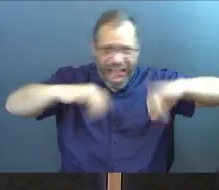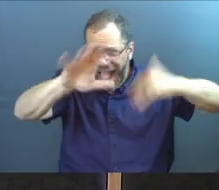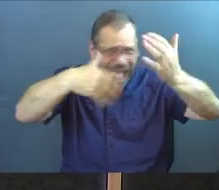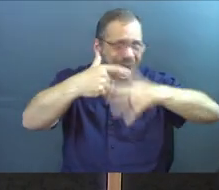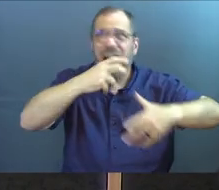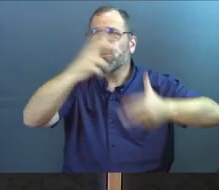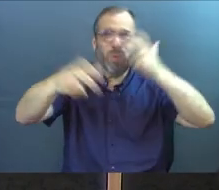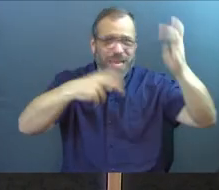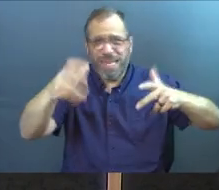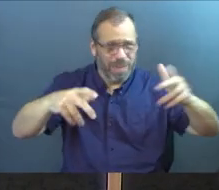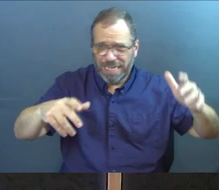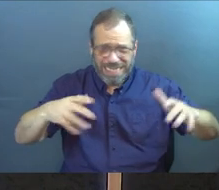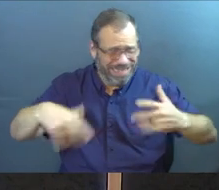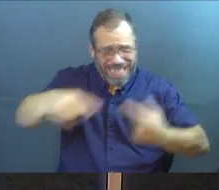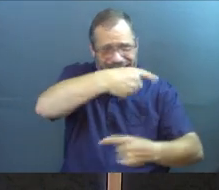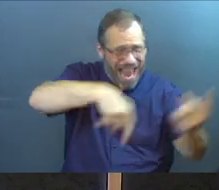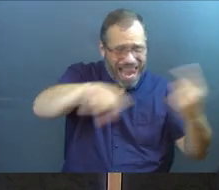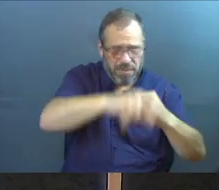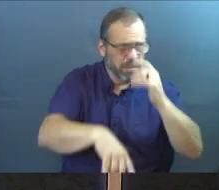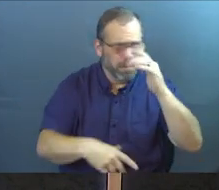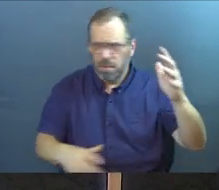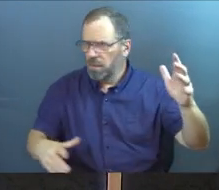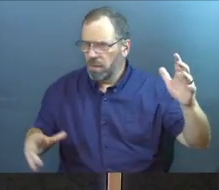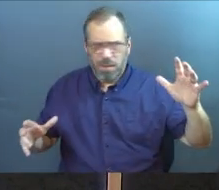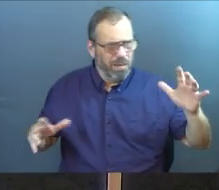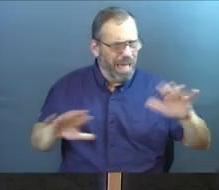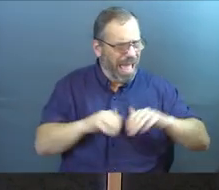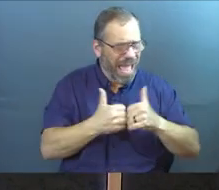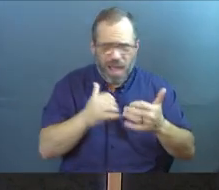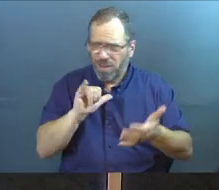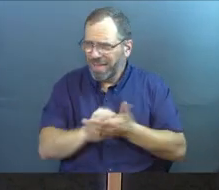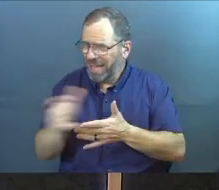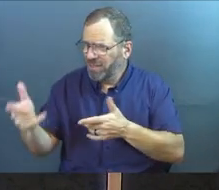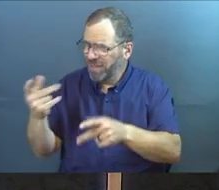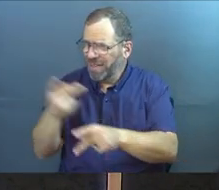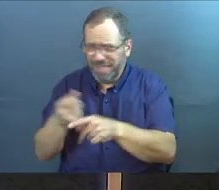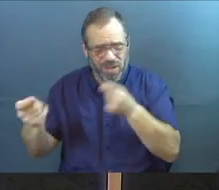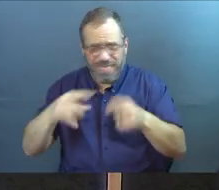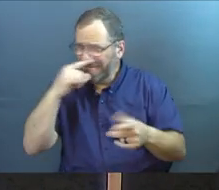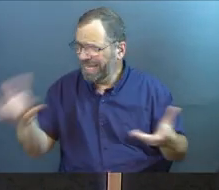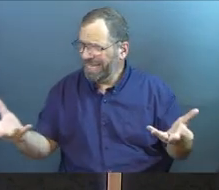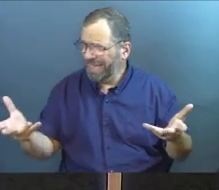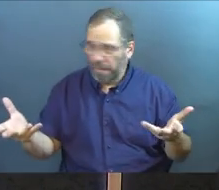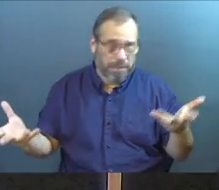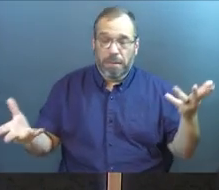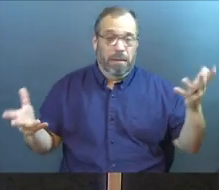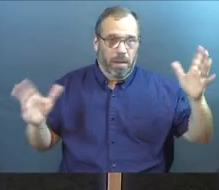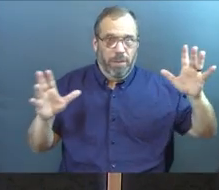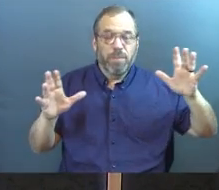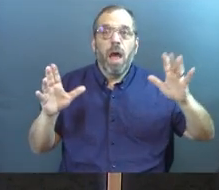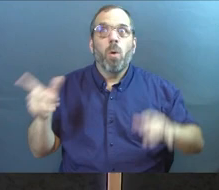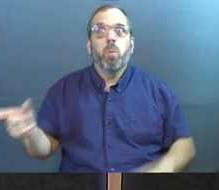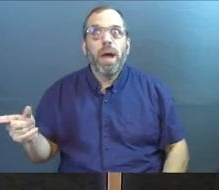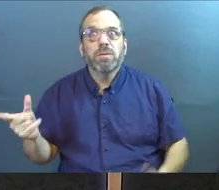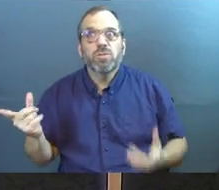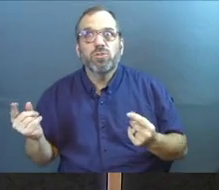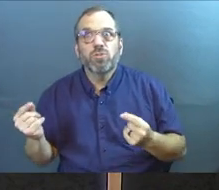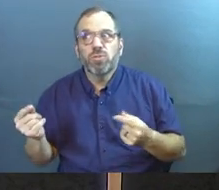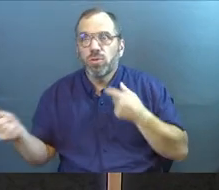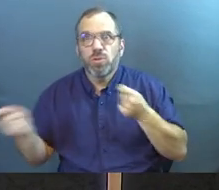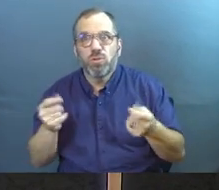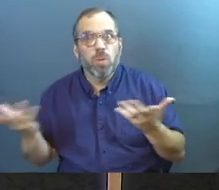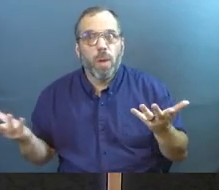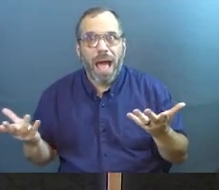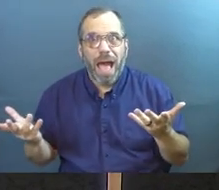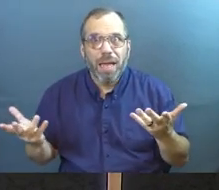And everybody's yelling and running around, and you're kind of wondering. It's like, how in the world is she going to get control? And the way that she's probably going to